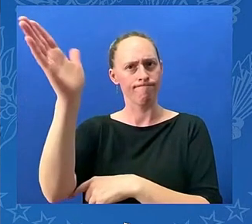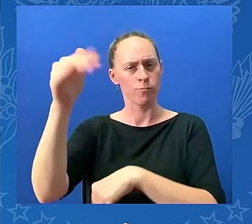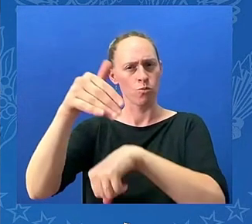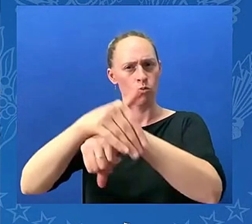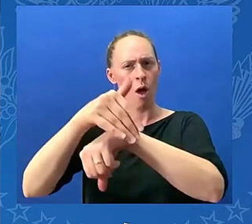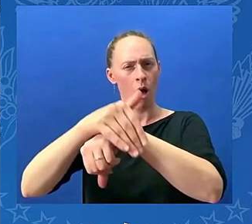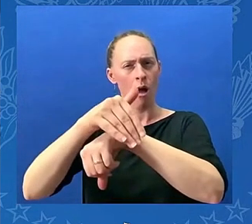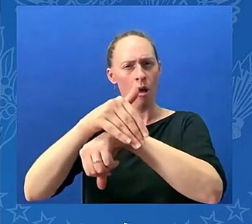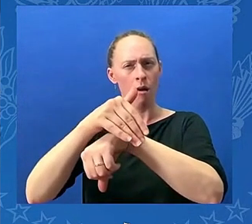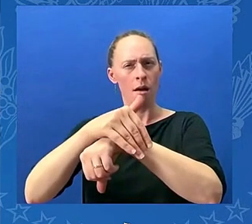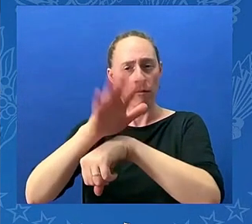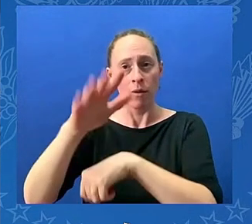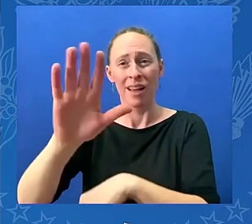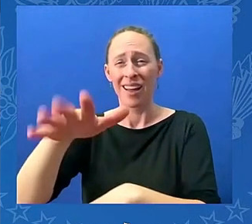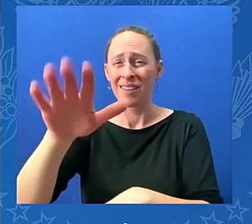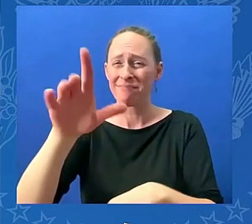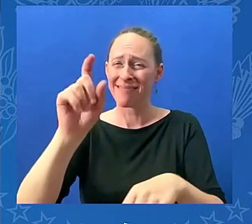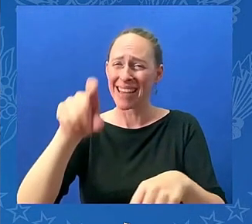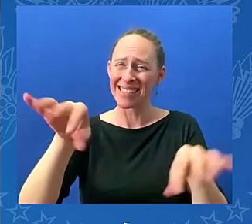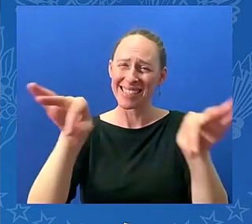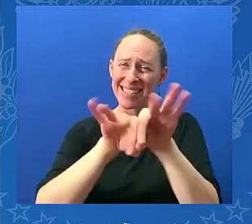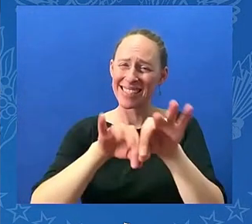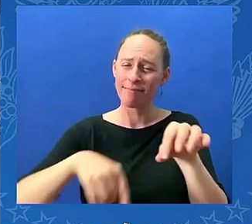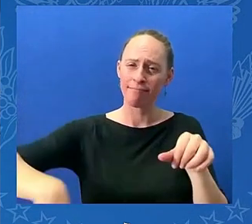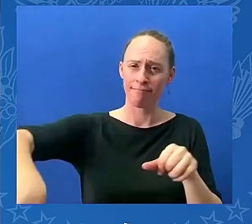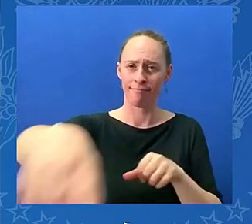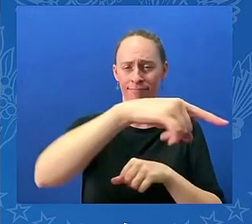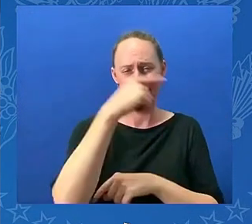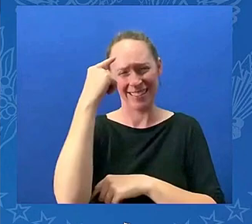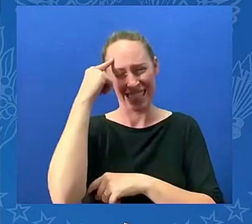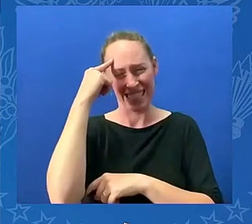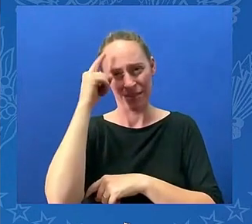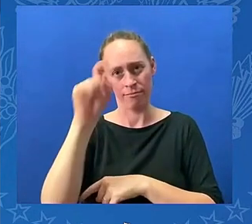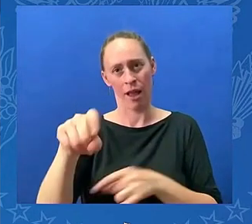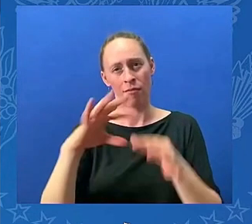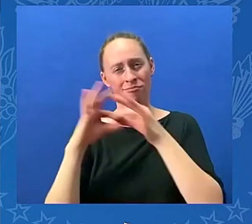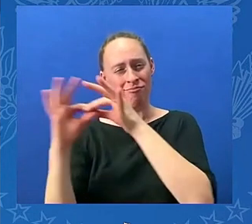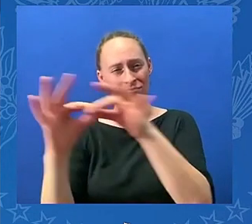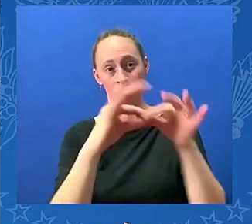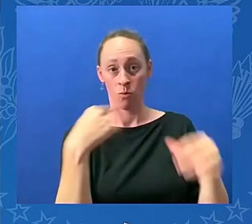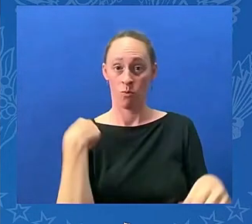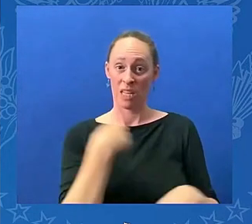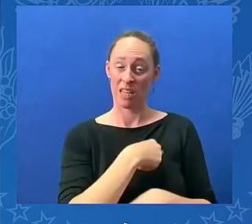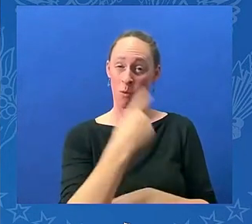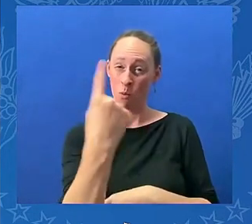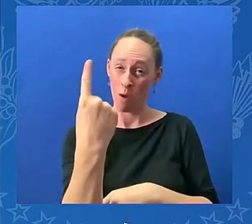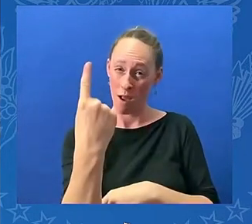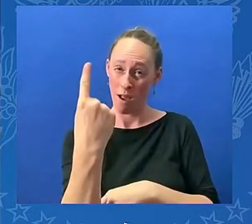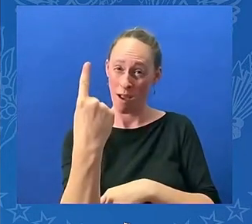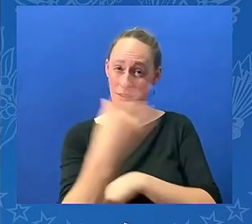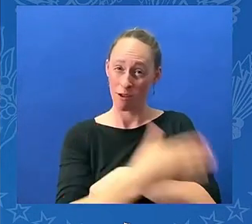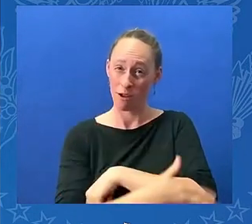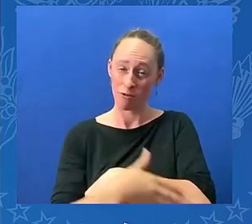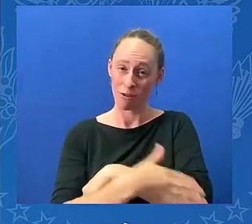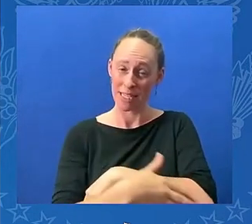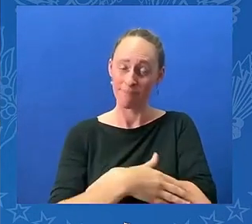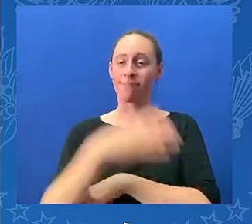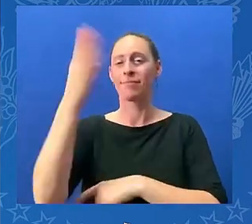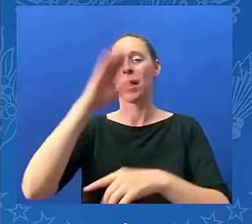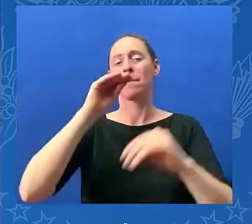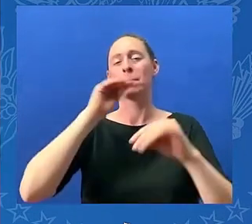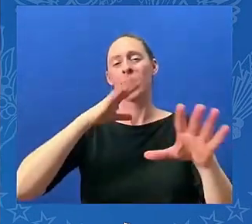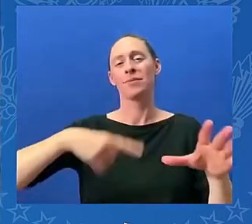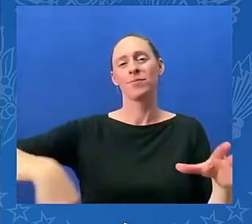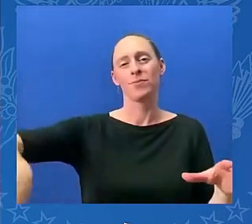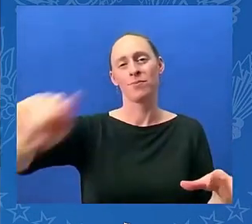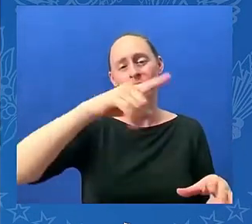one nation to demonstrate who we are. And so may God bless you all and may God protect our troops. Thank you very much. President, when you